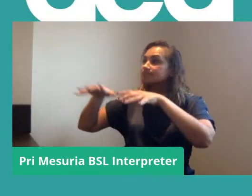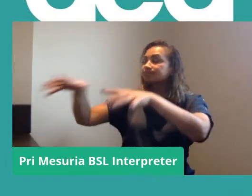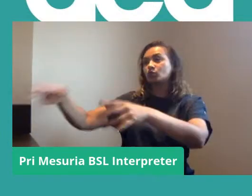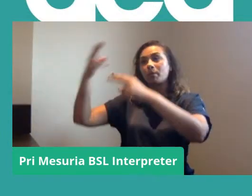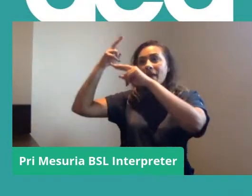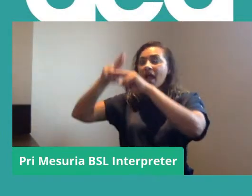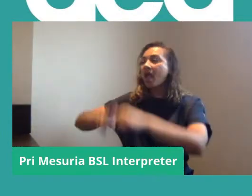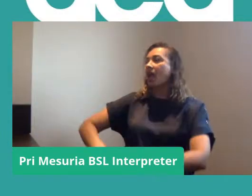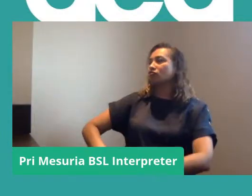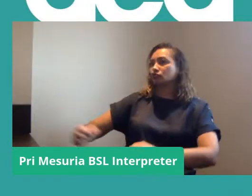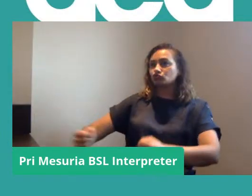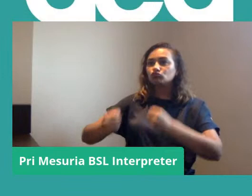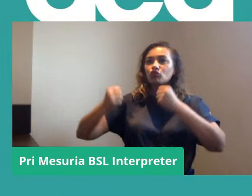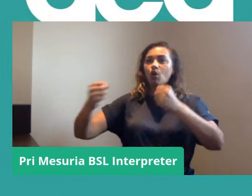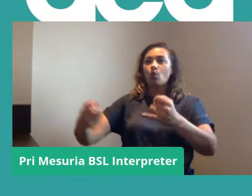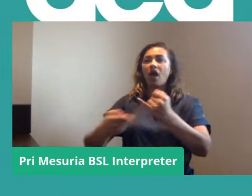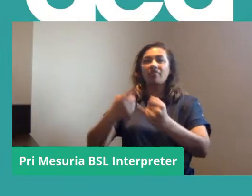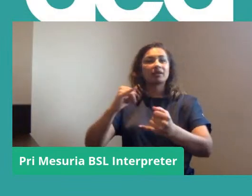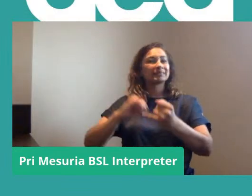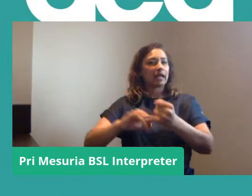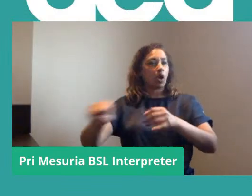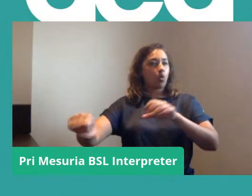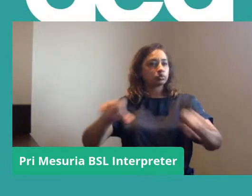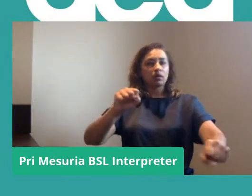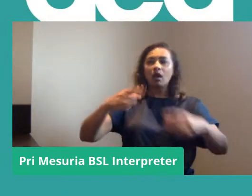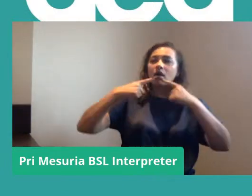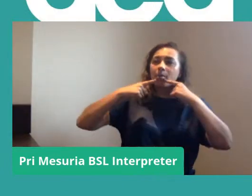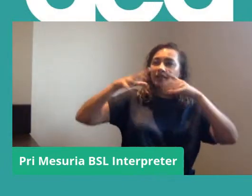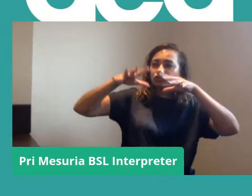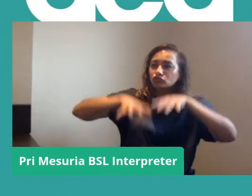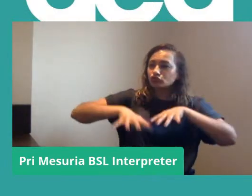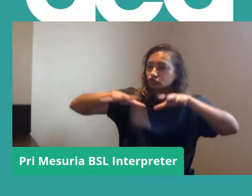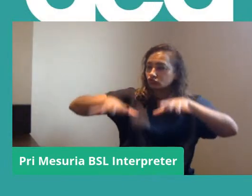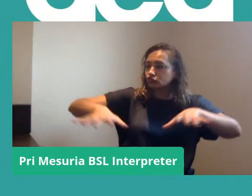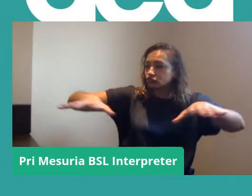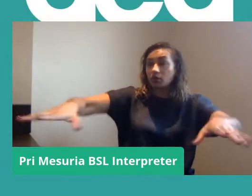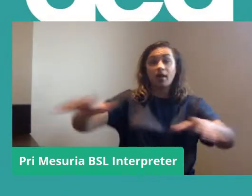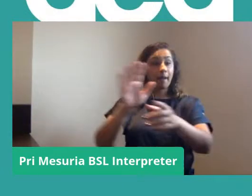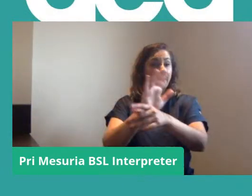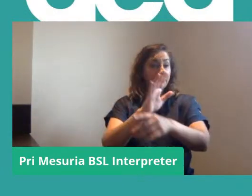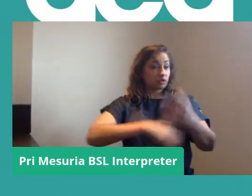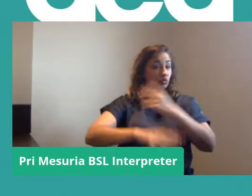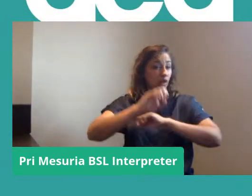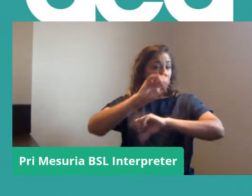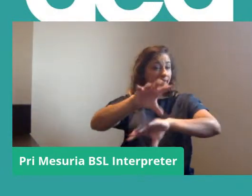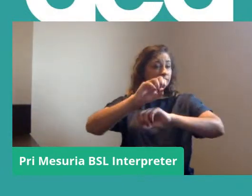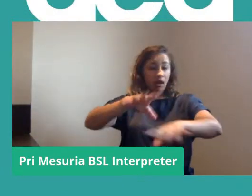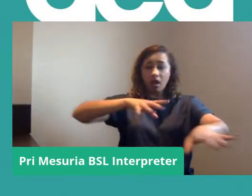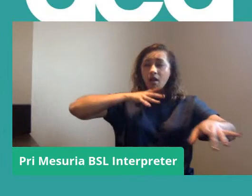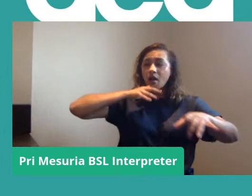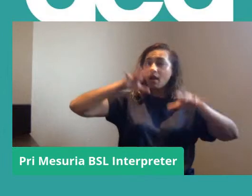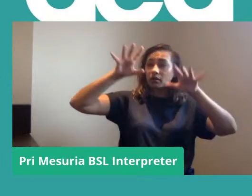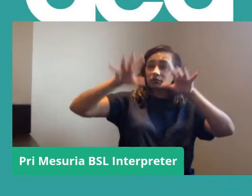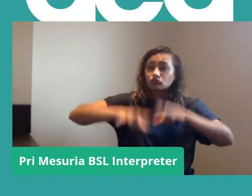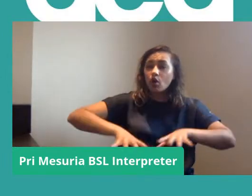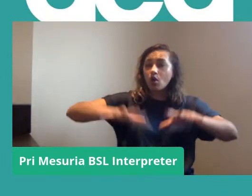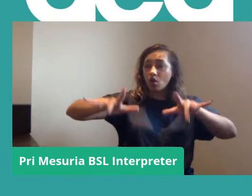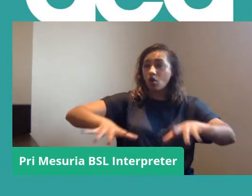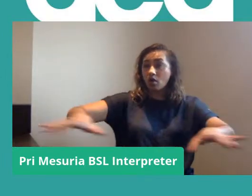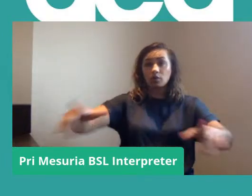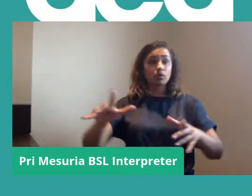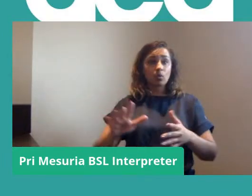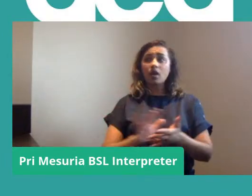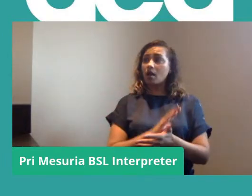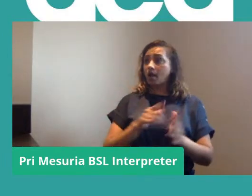parents and to other stakeholders. And crucially, we got it across to the media. And because we were joyful,